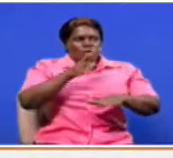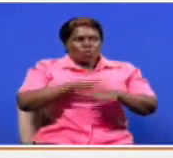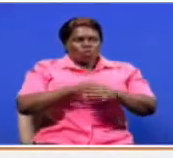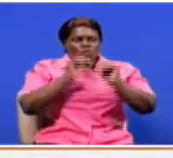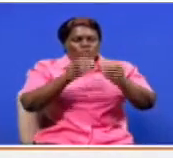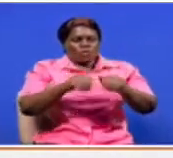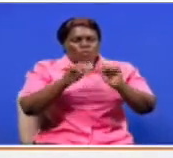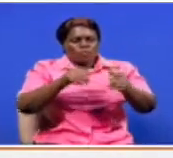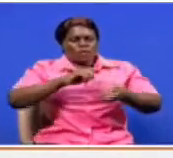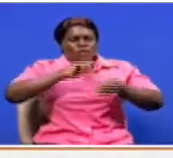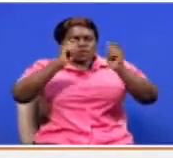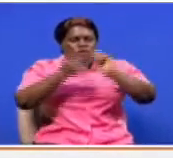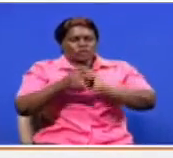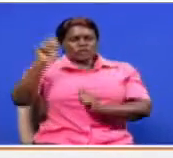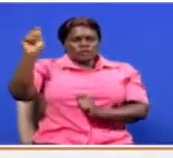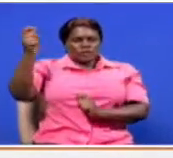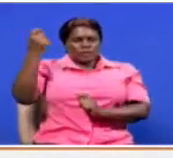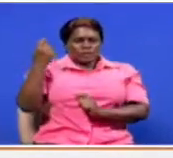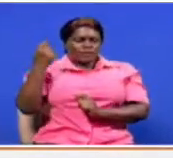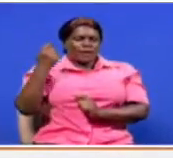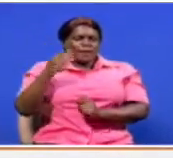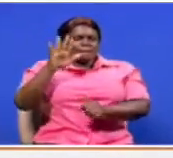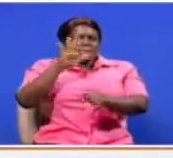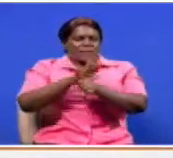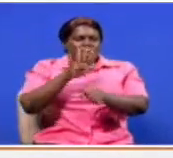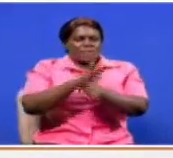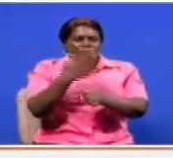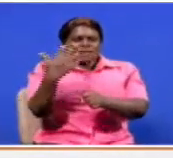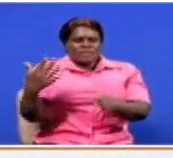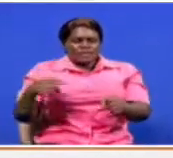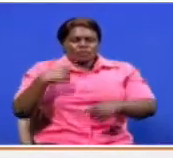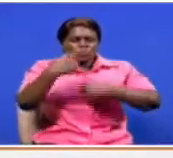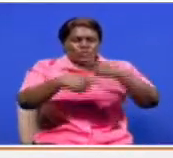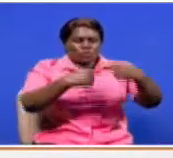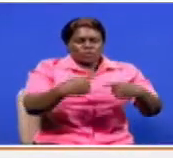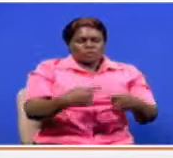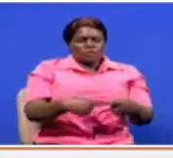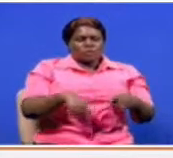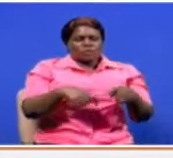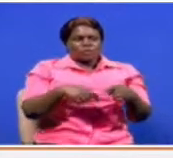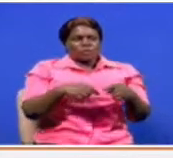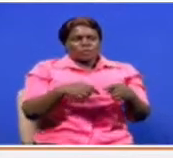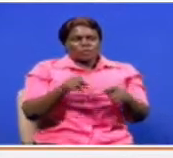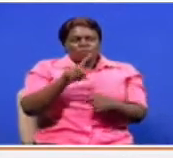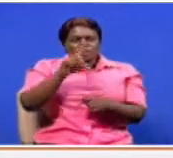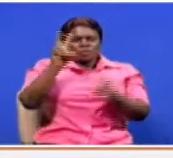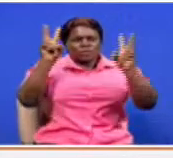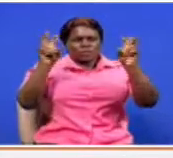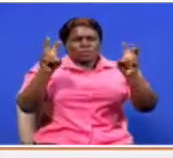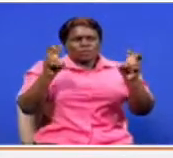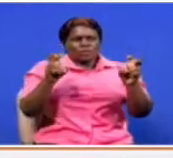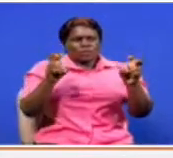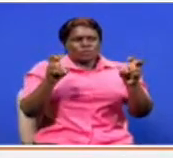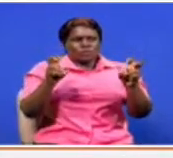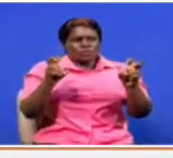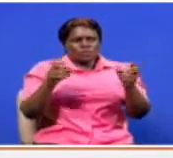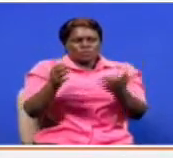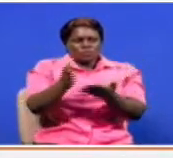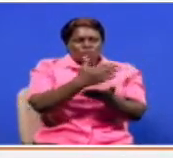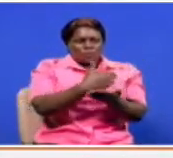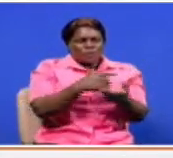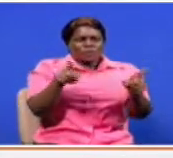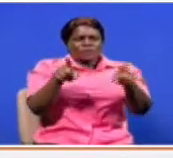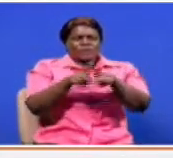agricultural transformation of Kenya and a lot of things are going on such that the questions of governance, questions